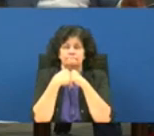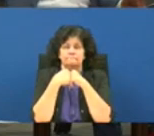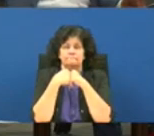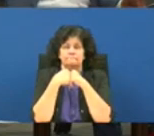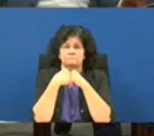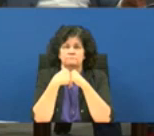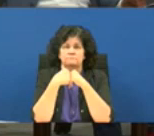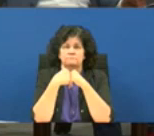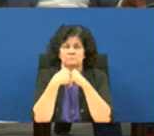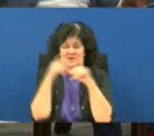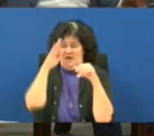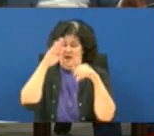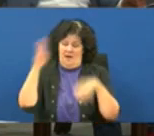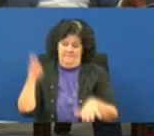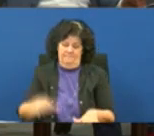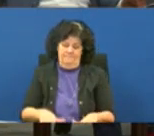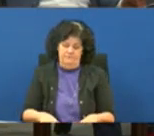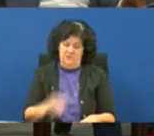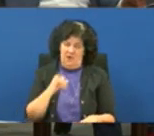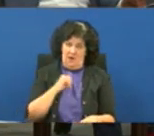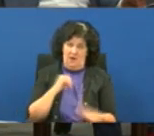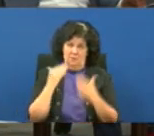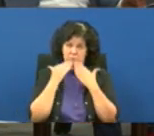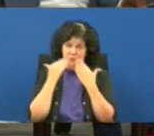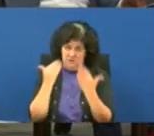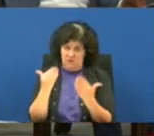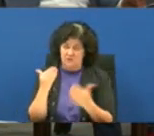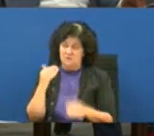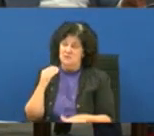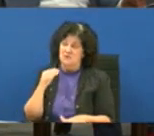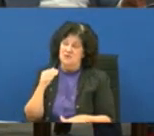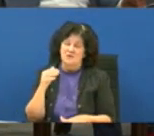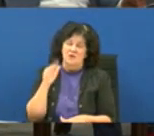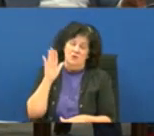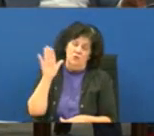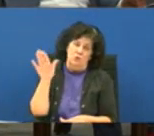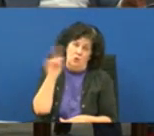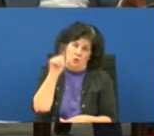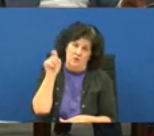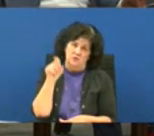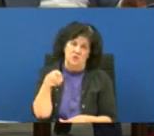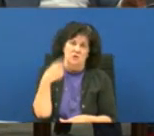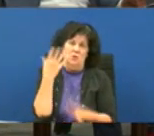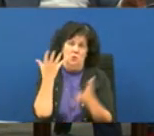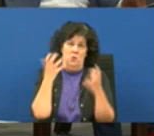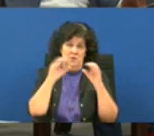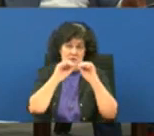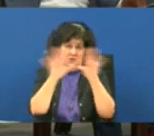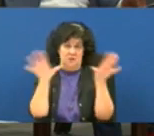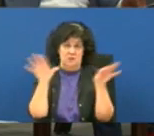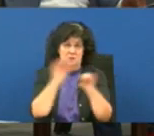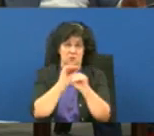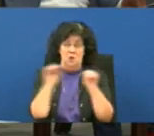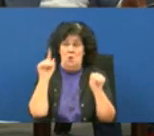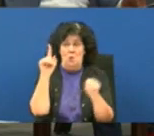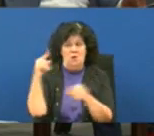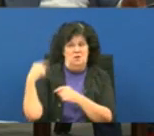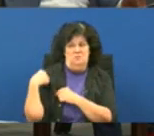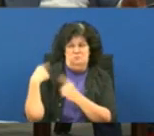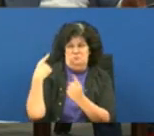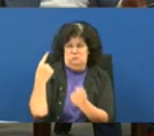okay yeah hi how are you uh so i appreciate the question look i think one thing we want to be clear about is no one has been turned away